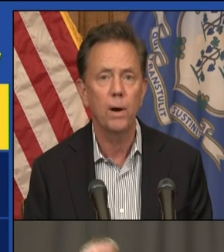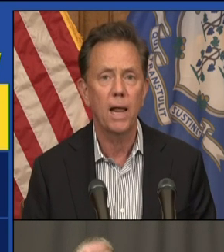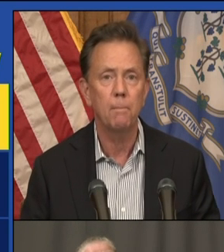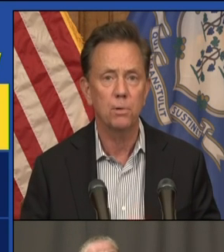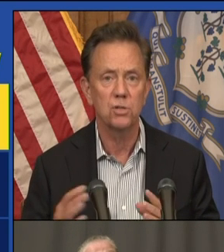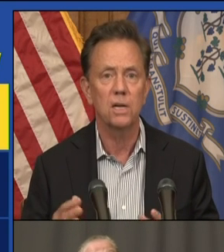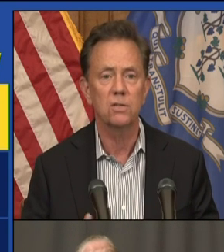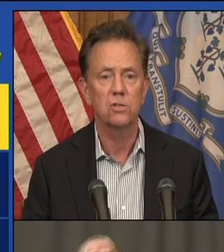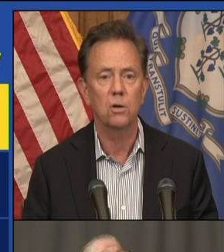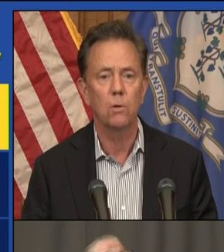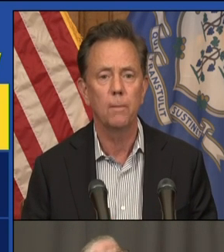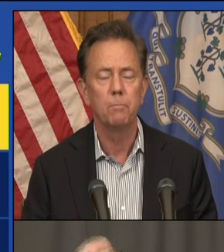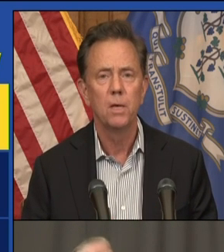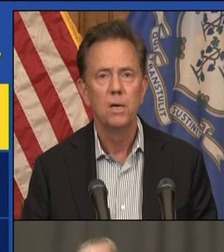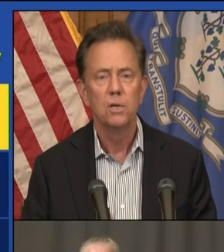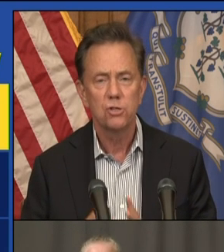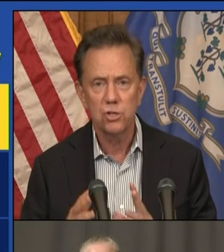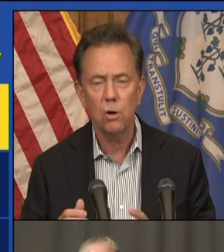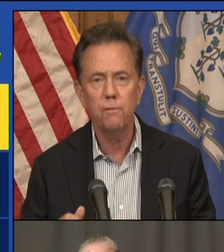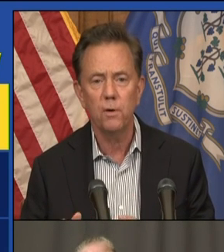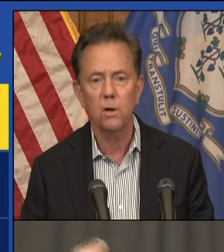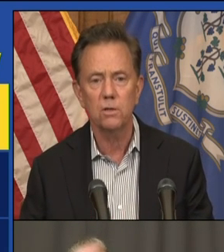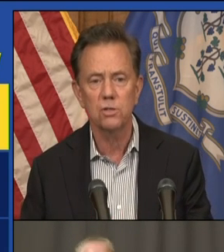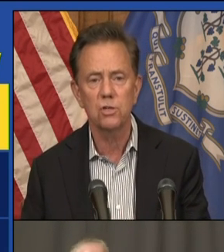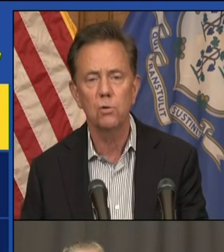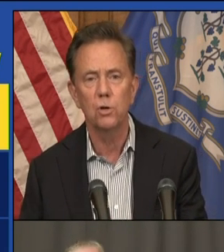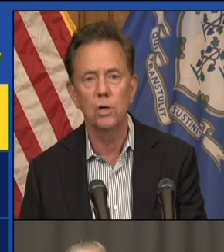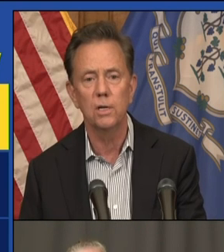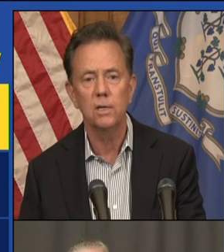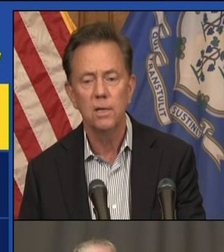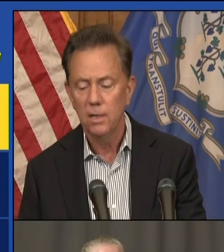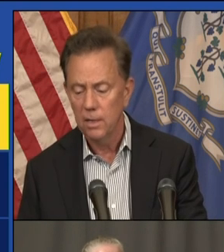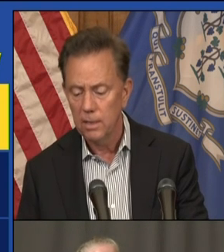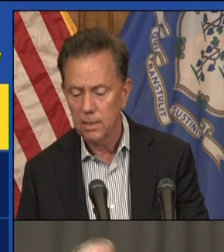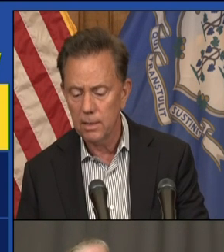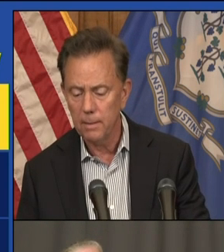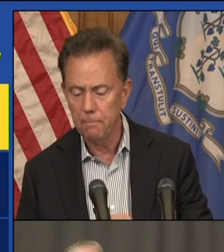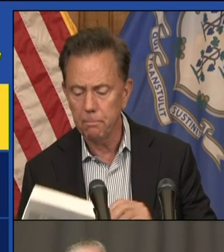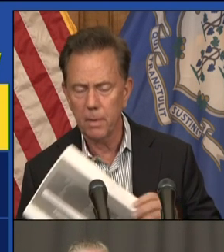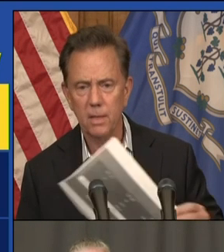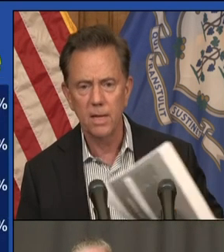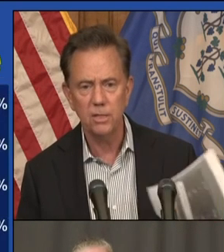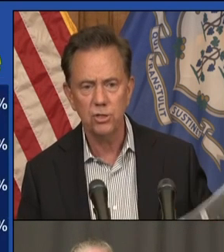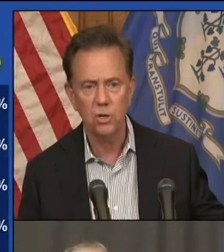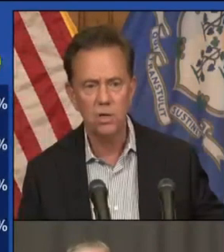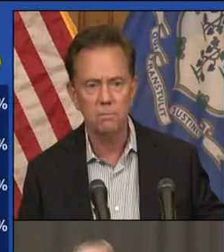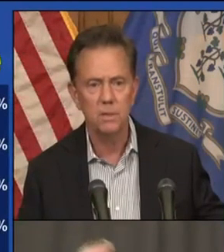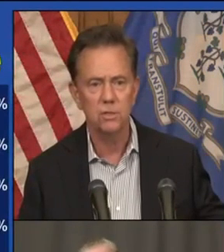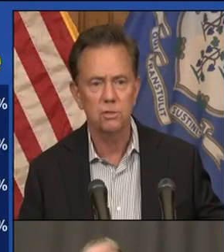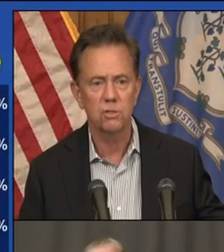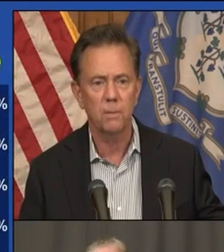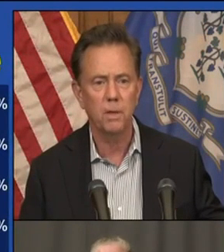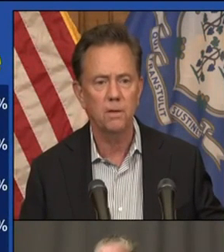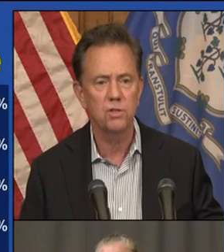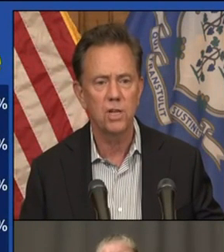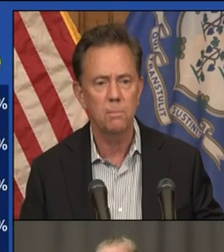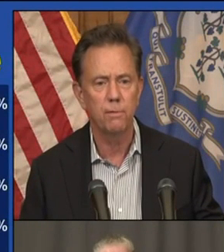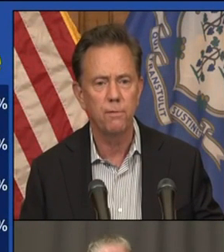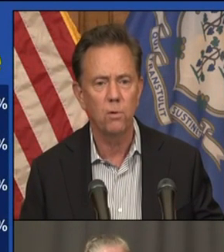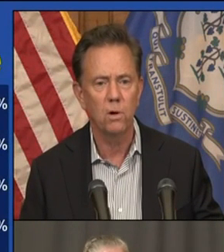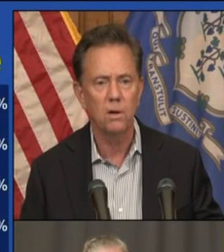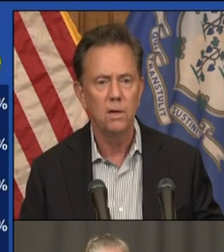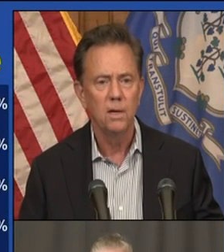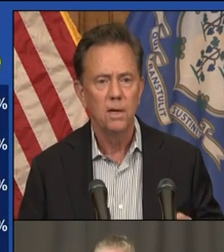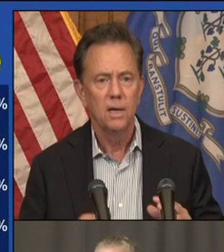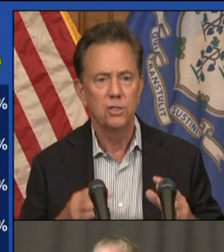about 0.8%. So, so far, so good. The next chart is something you've seen